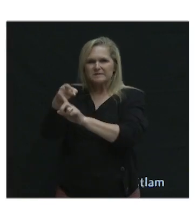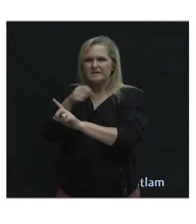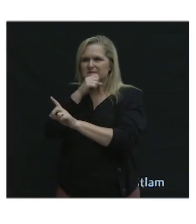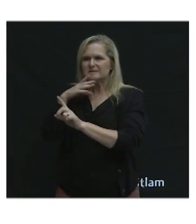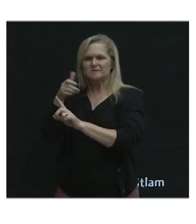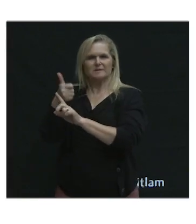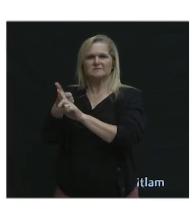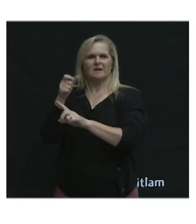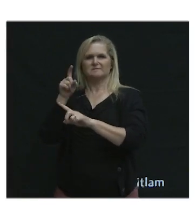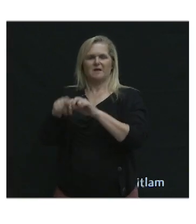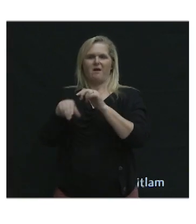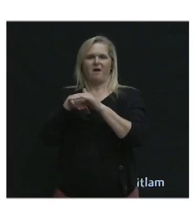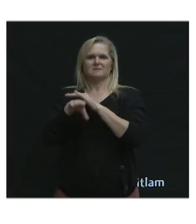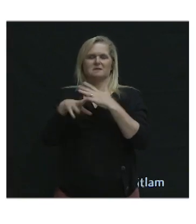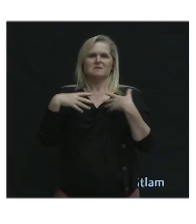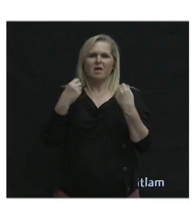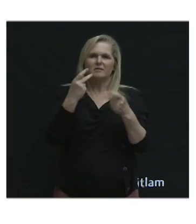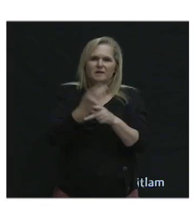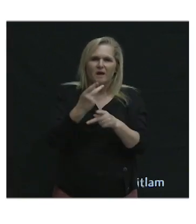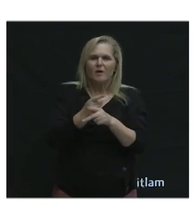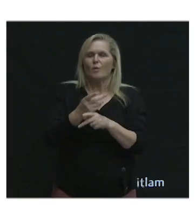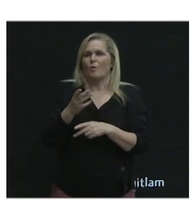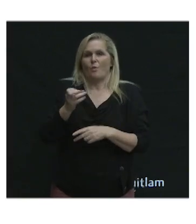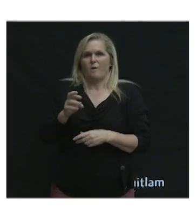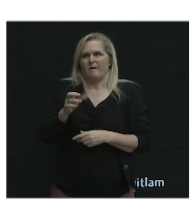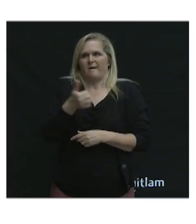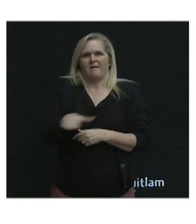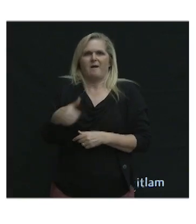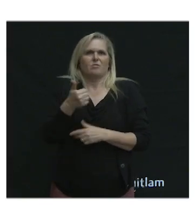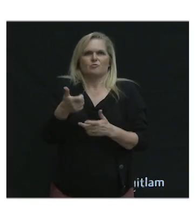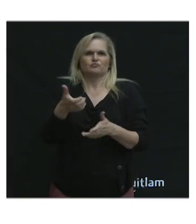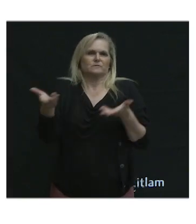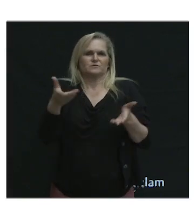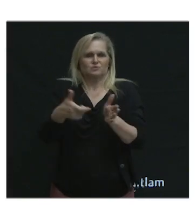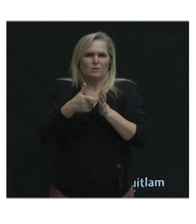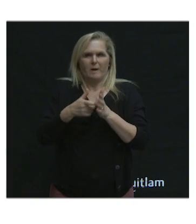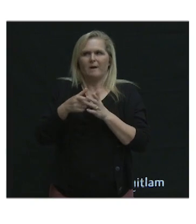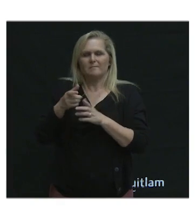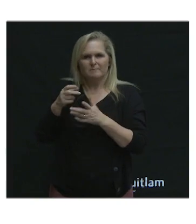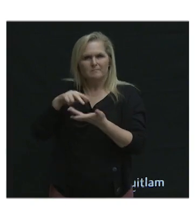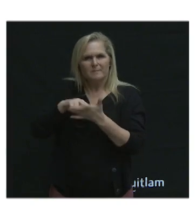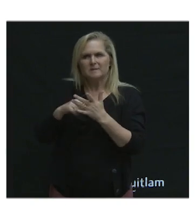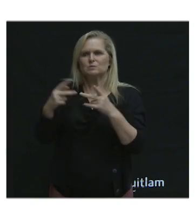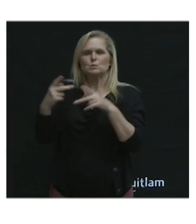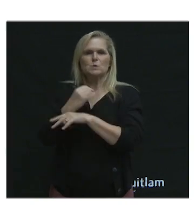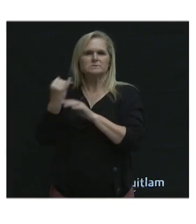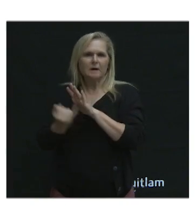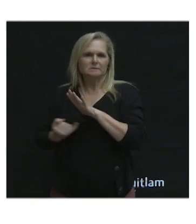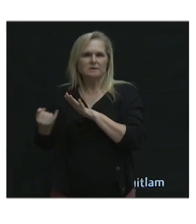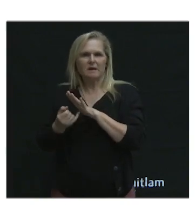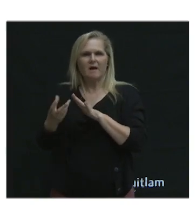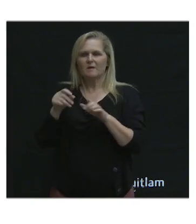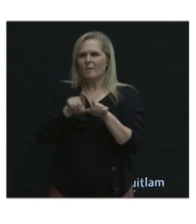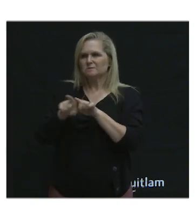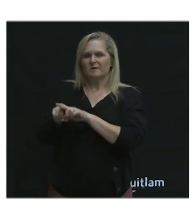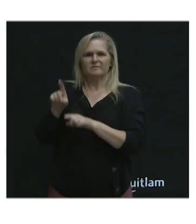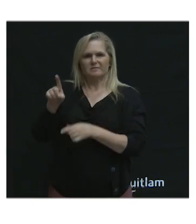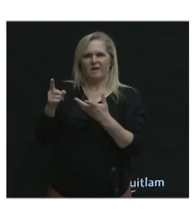to access healthcare or other needed services, which could result in isolation or, again, diminished wellbeing.